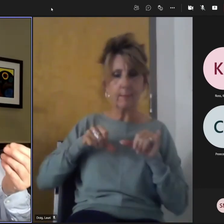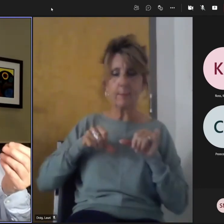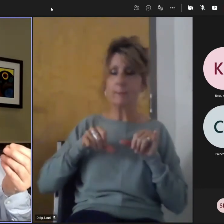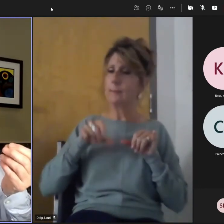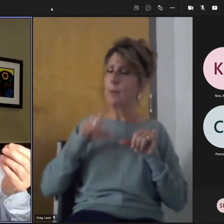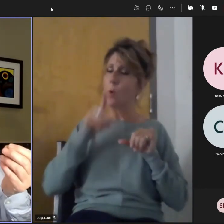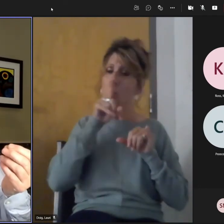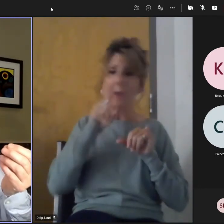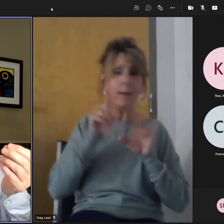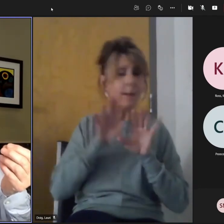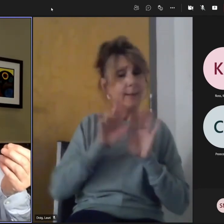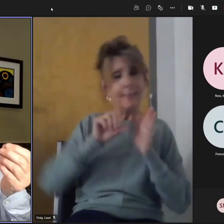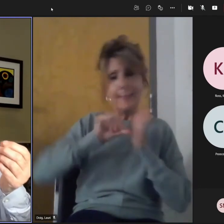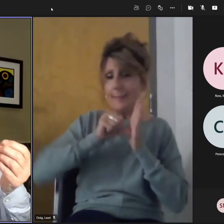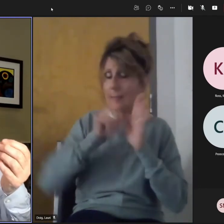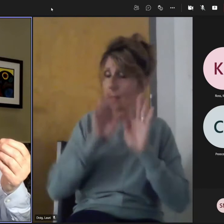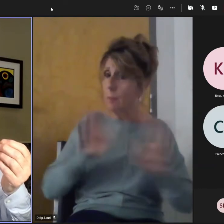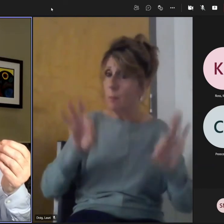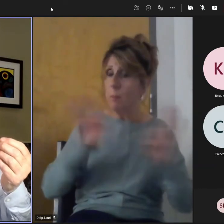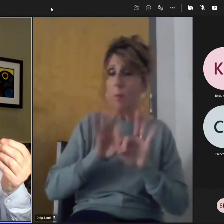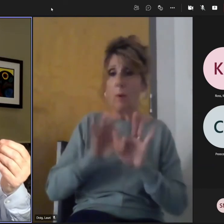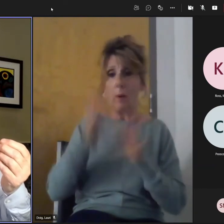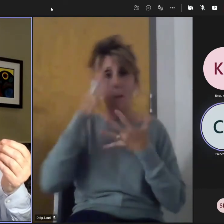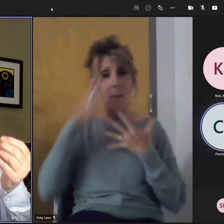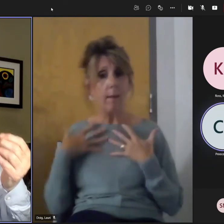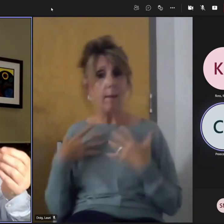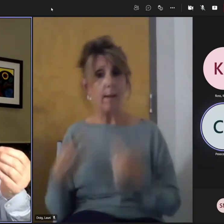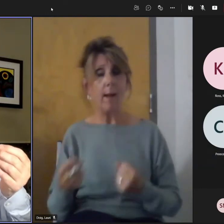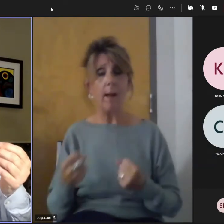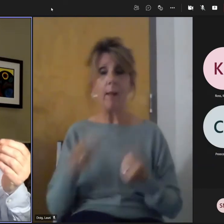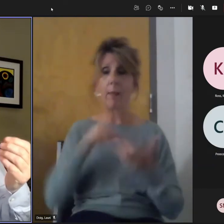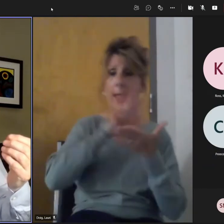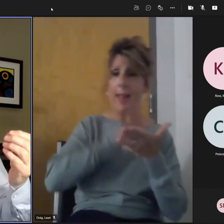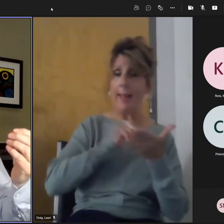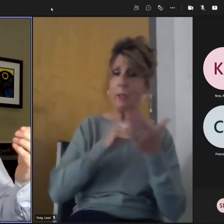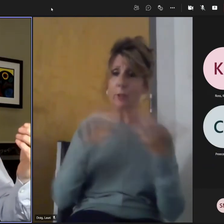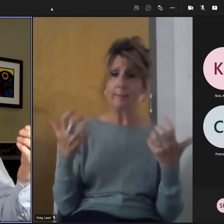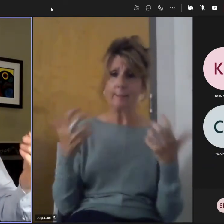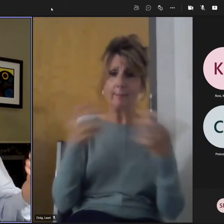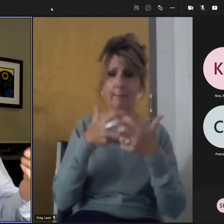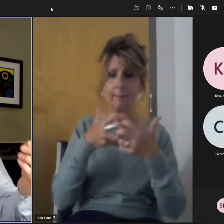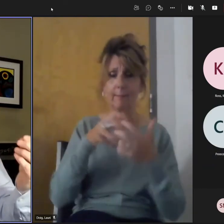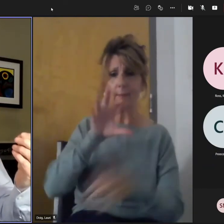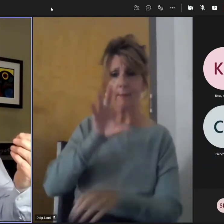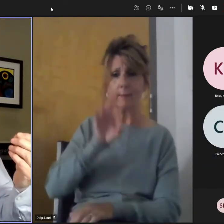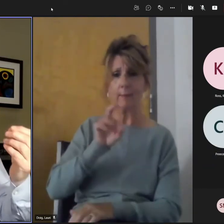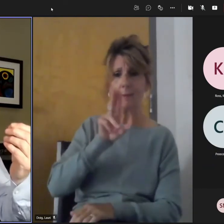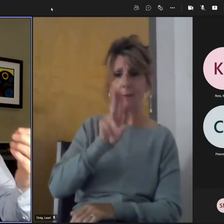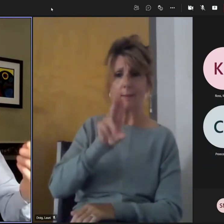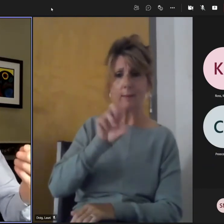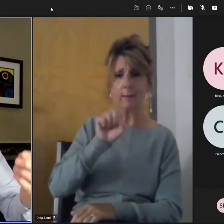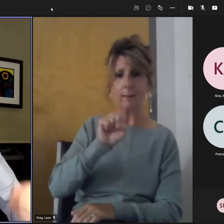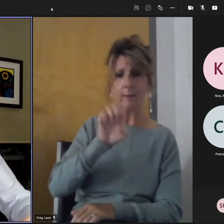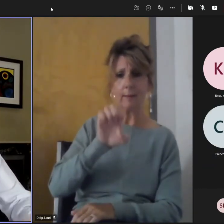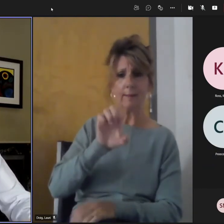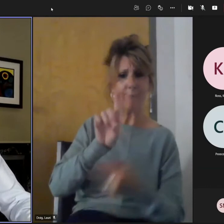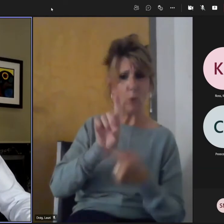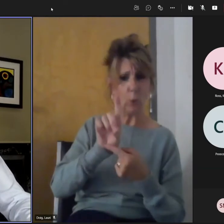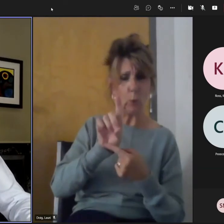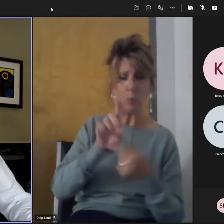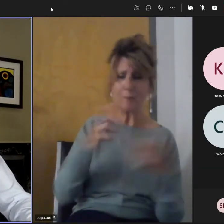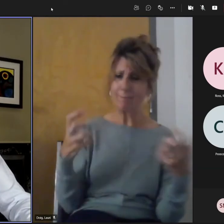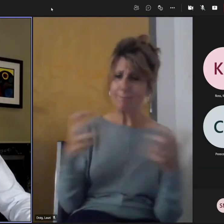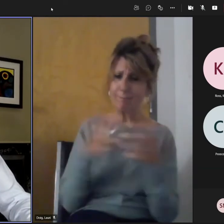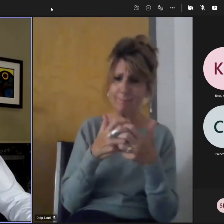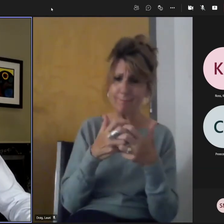makes a lot of sense to everybody now. it's hard to accomplish, but the conditions and the propensity to want to